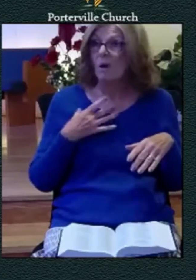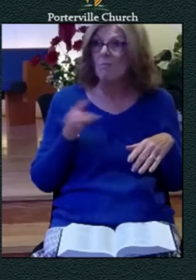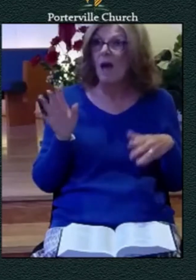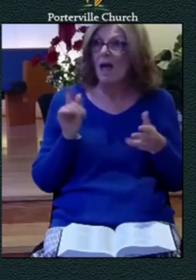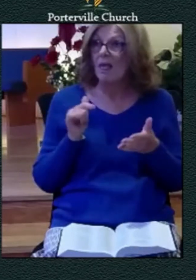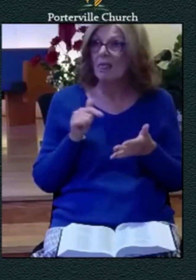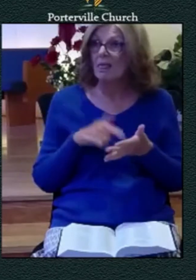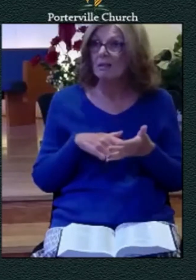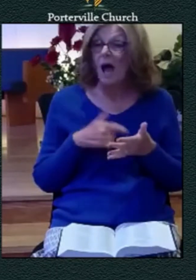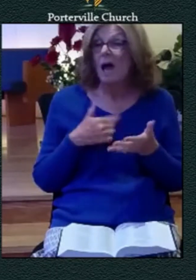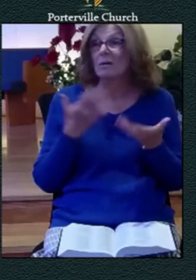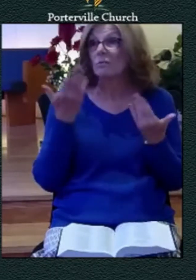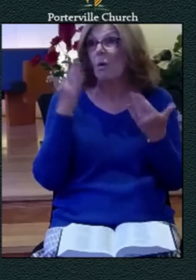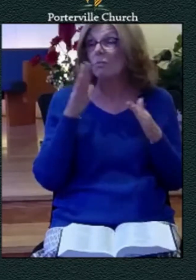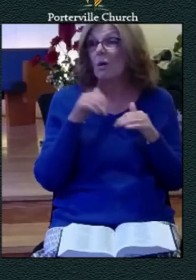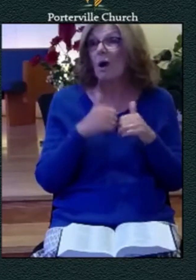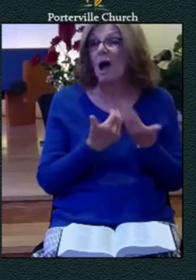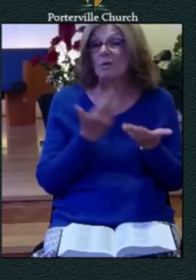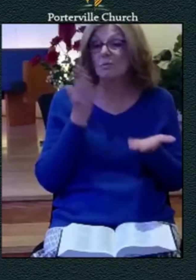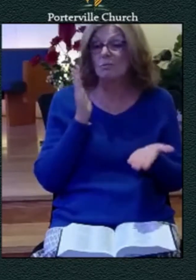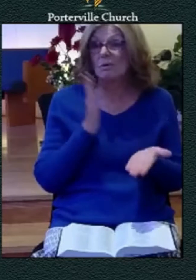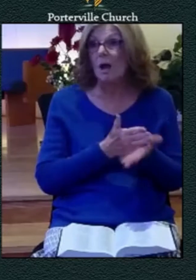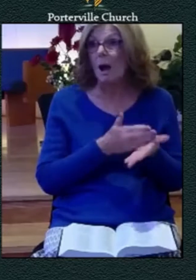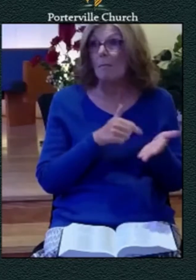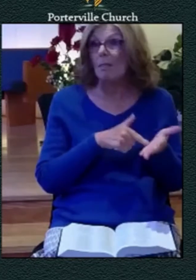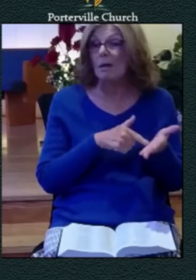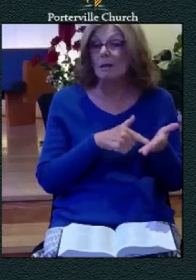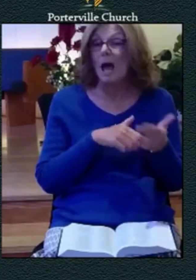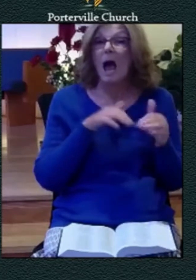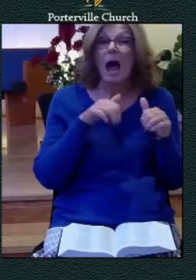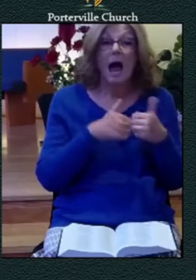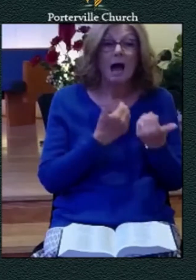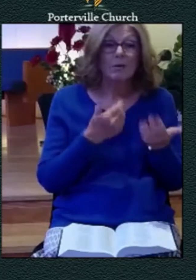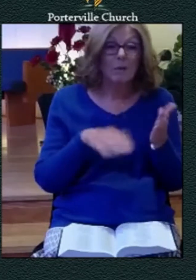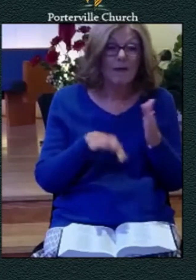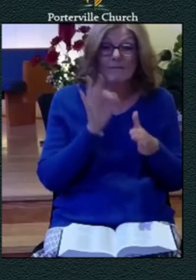how to to find the road to anywhere else